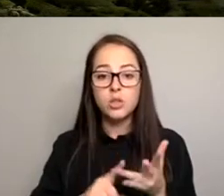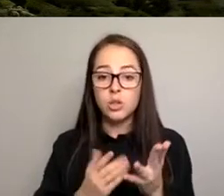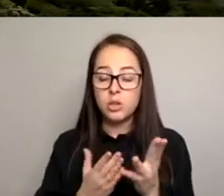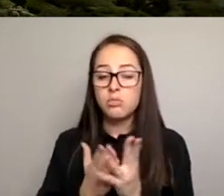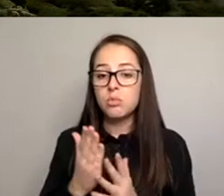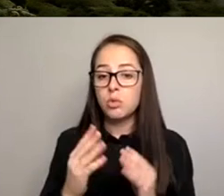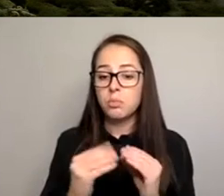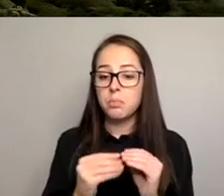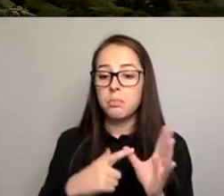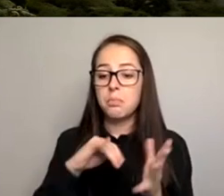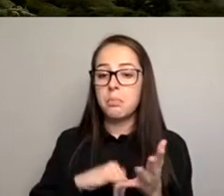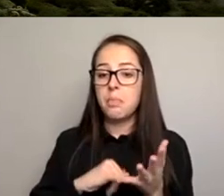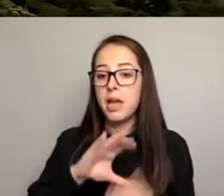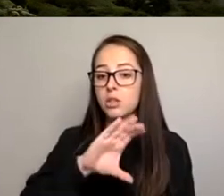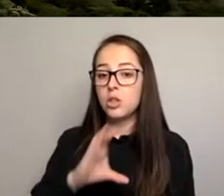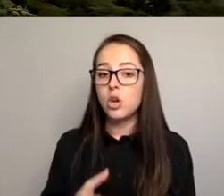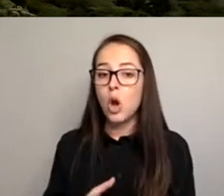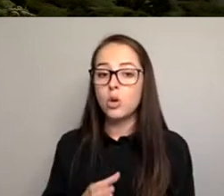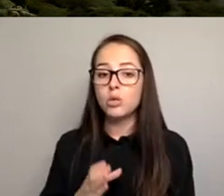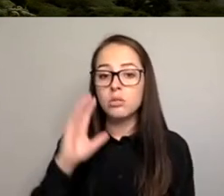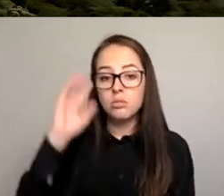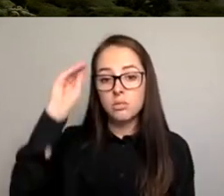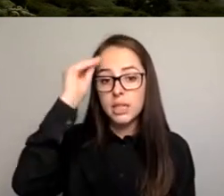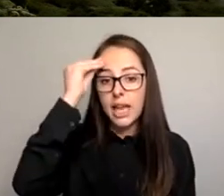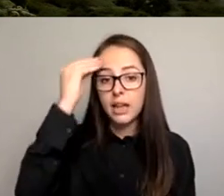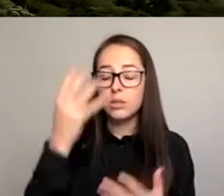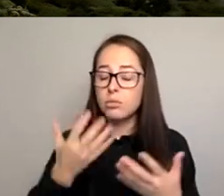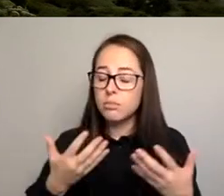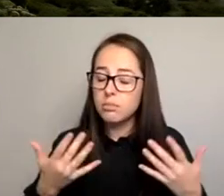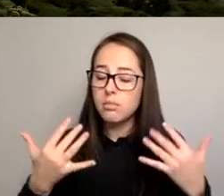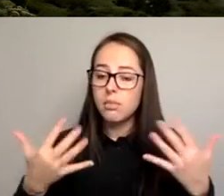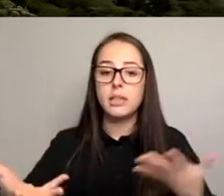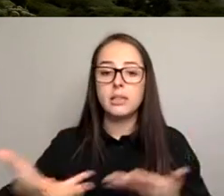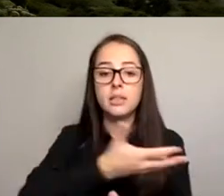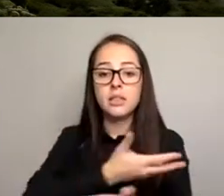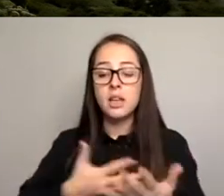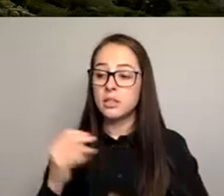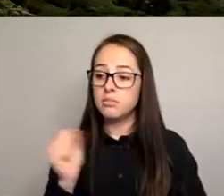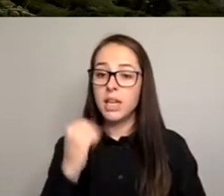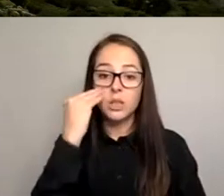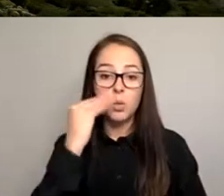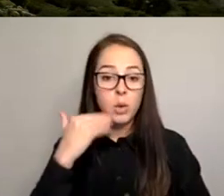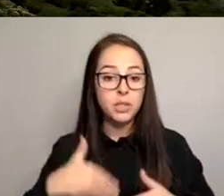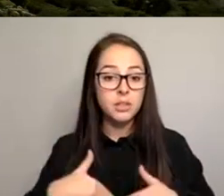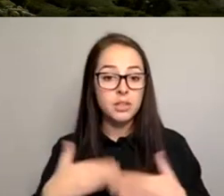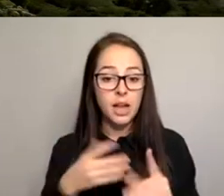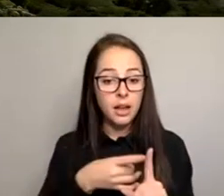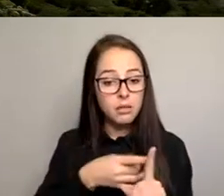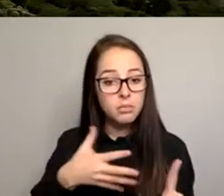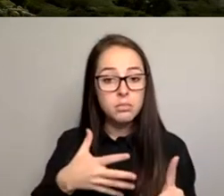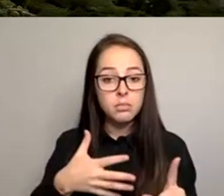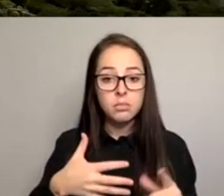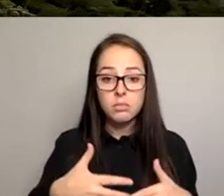deliberately outside International Women's Day. Of course we do a lot then, but we make sure that we are having this conversation